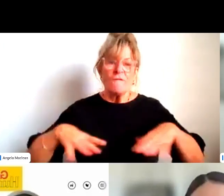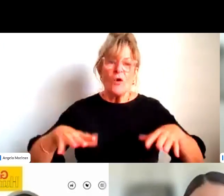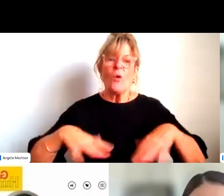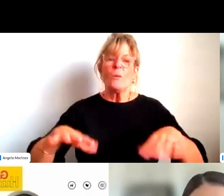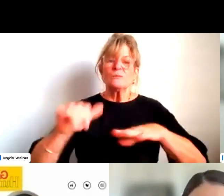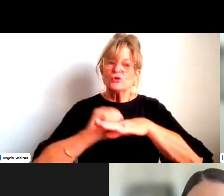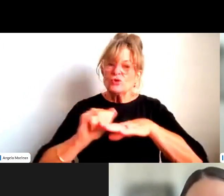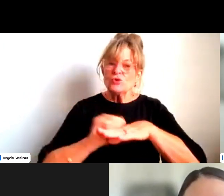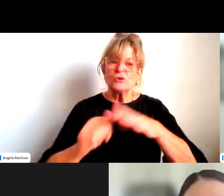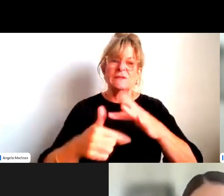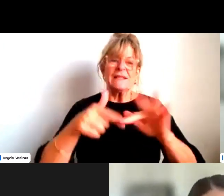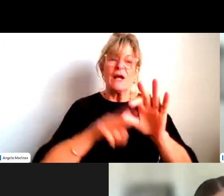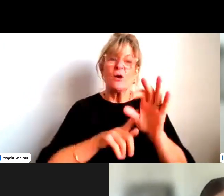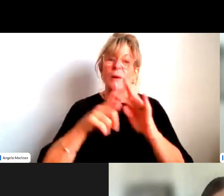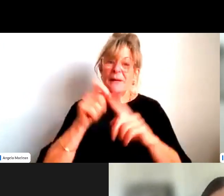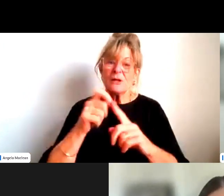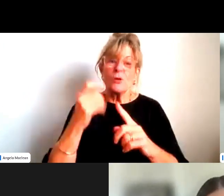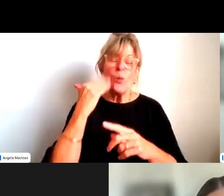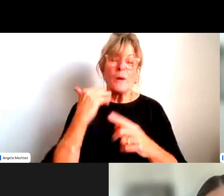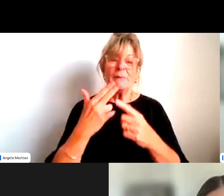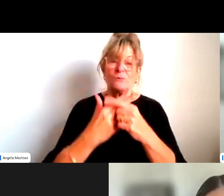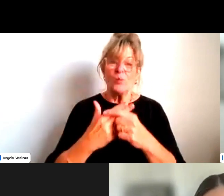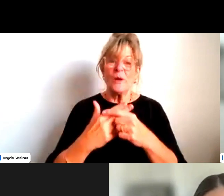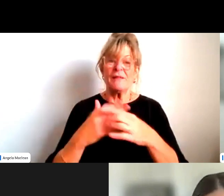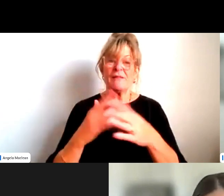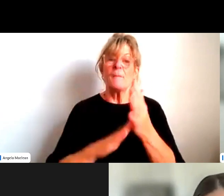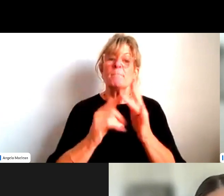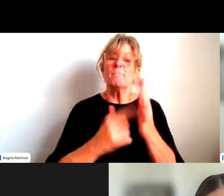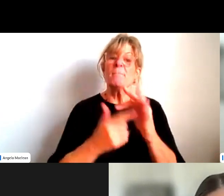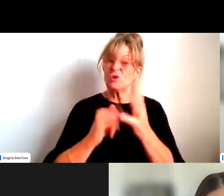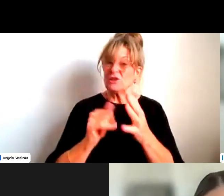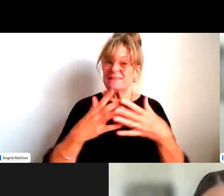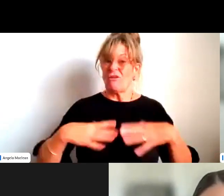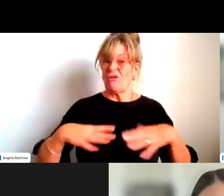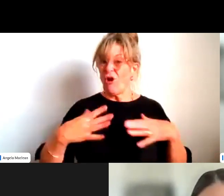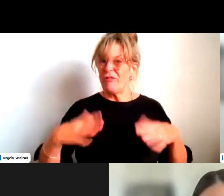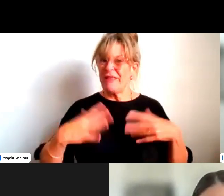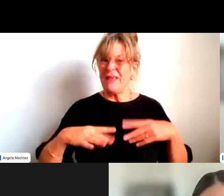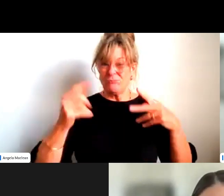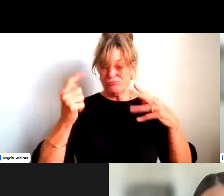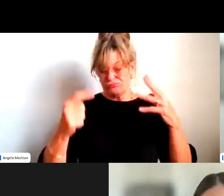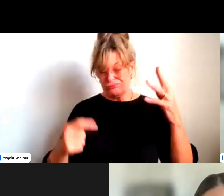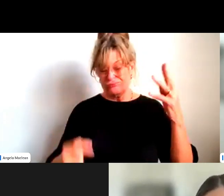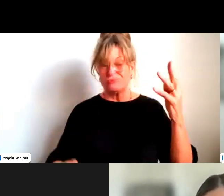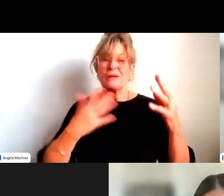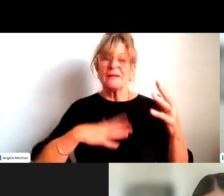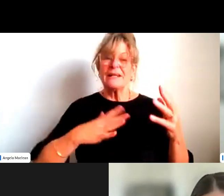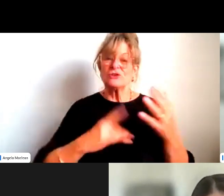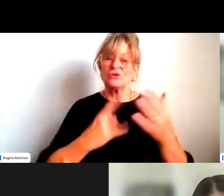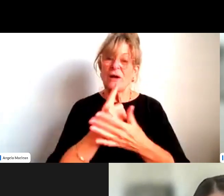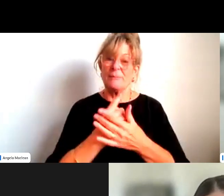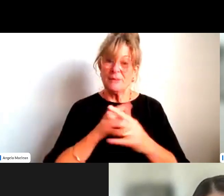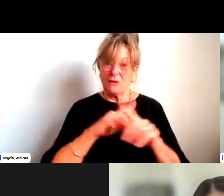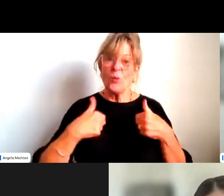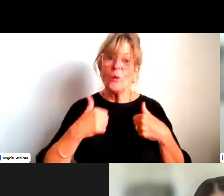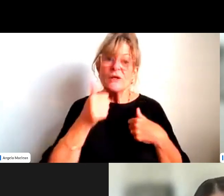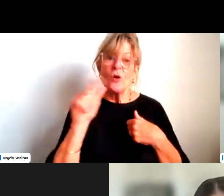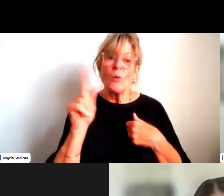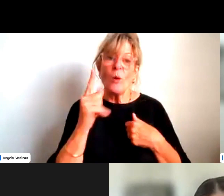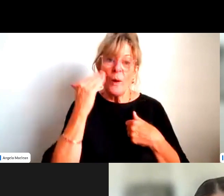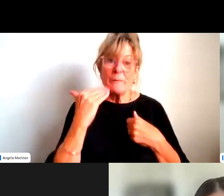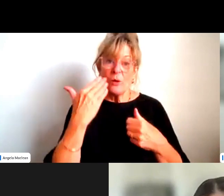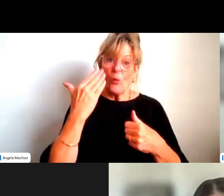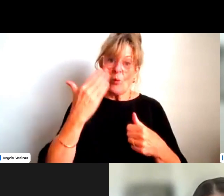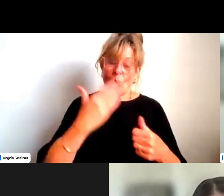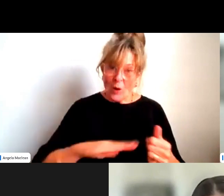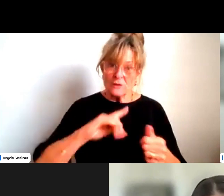women to play with modest clothing, hijabs, etc. All this needs to happen. And as women, we know what other women want and can design sport for them